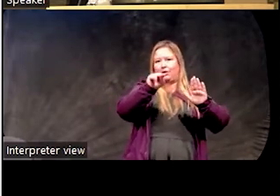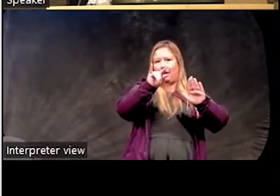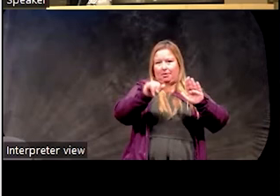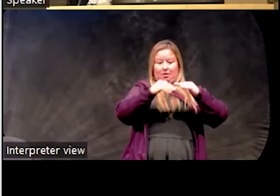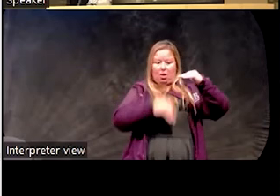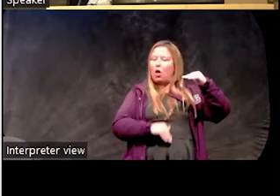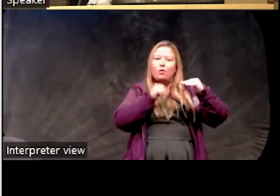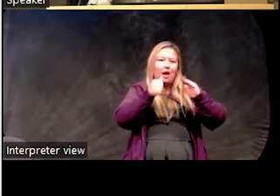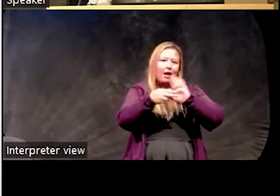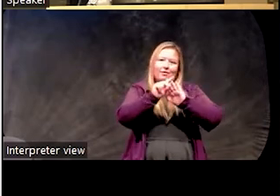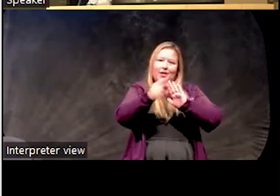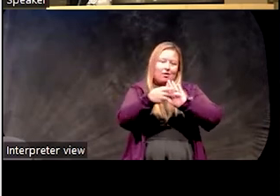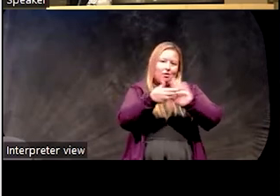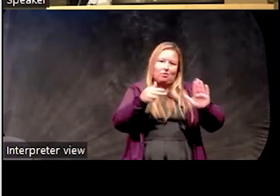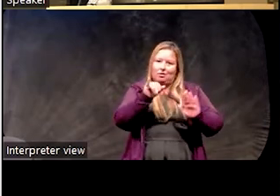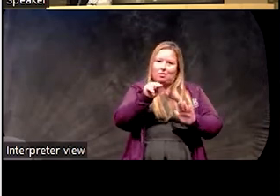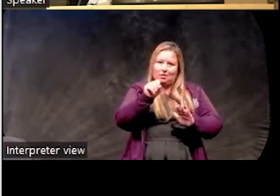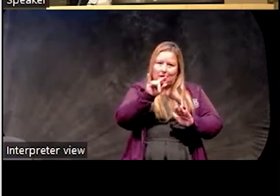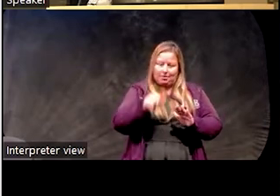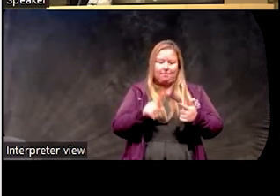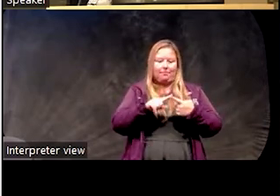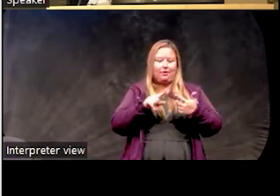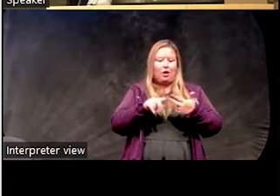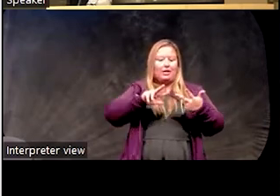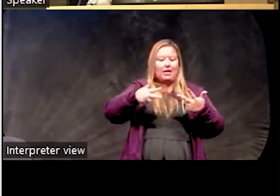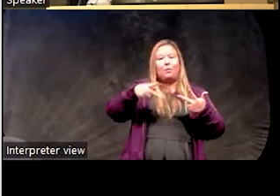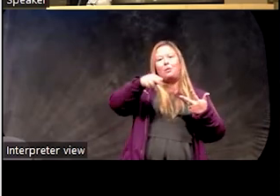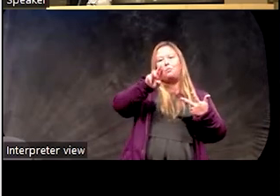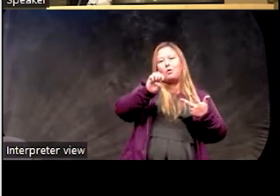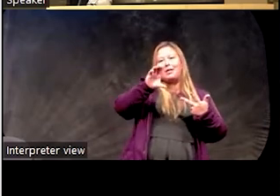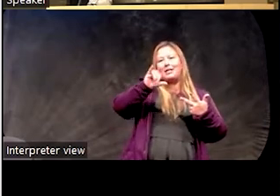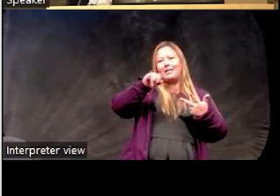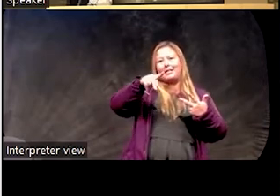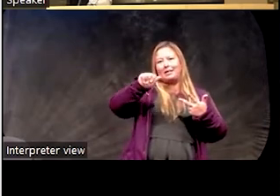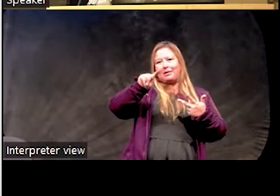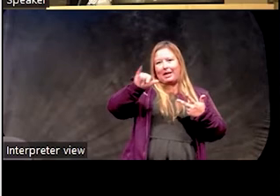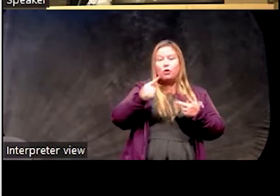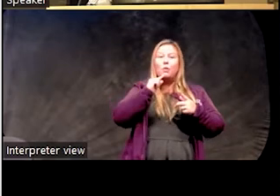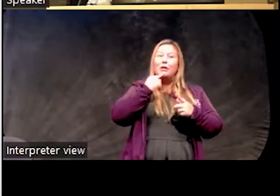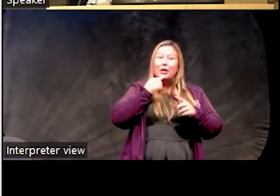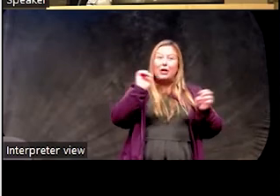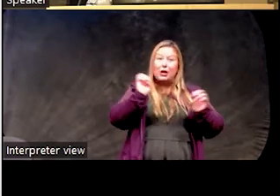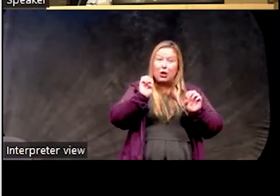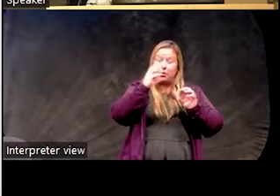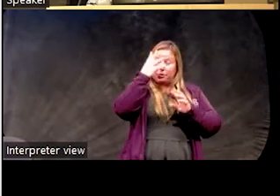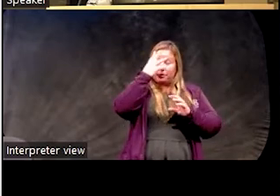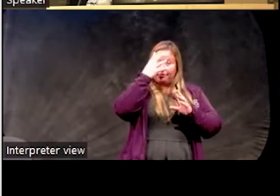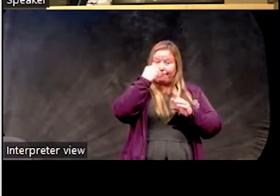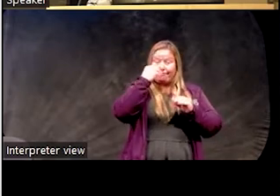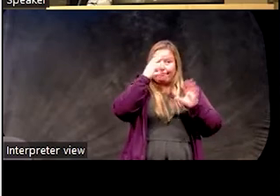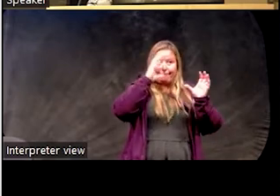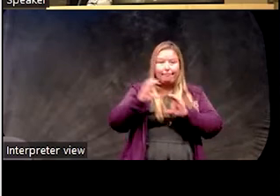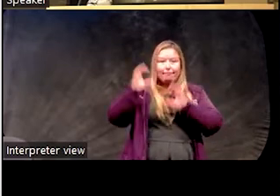Now, the next P in the 3P model is precipitating factors. When we have acute insomnia, there's some type of